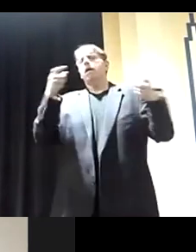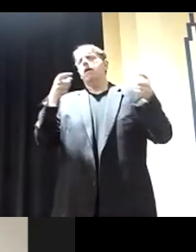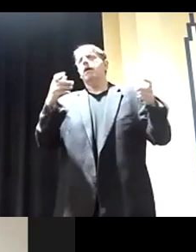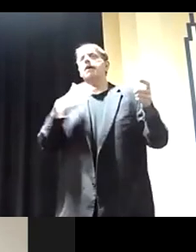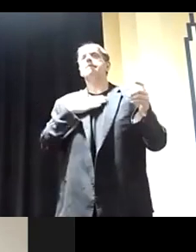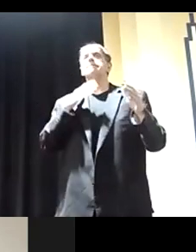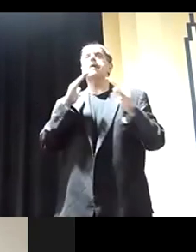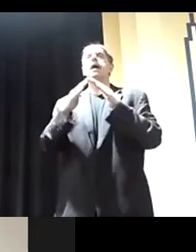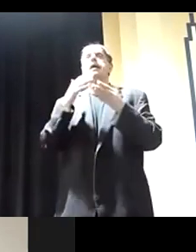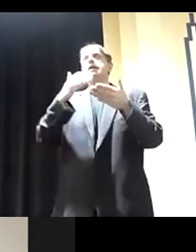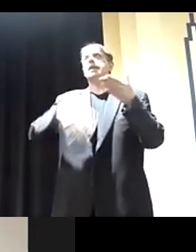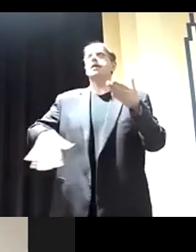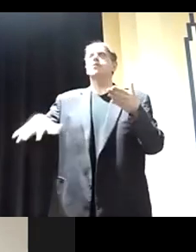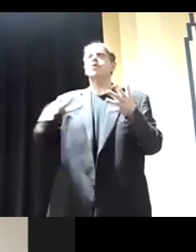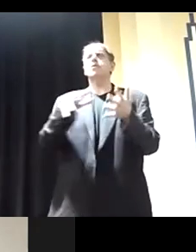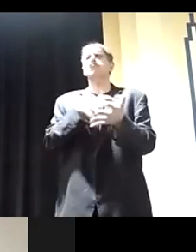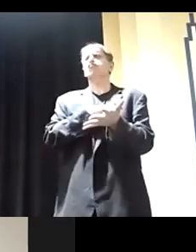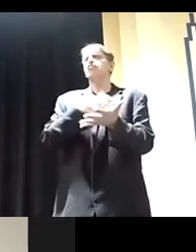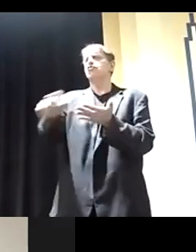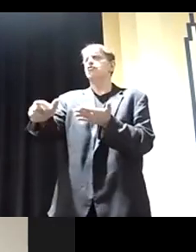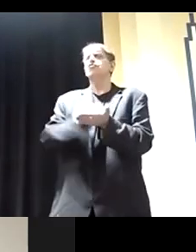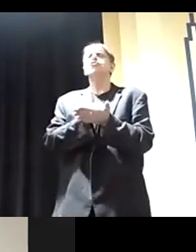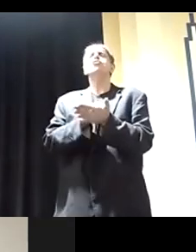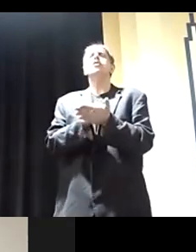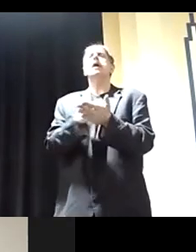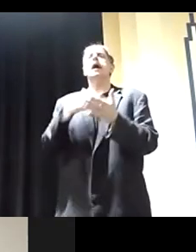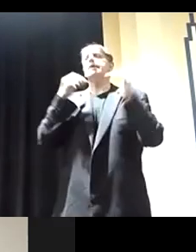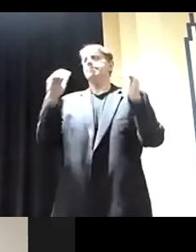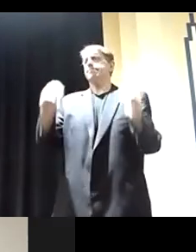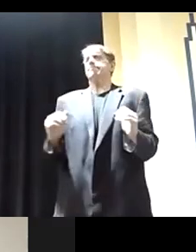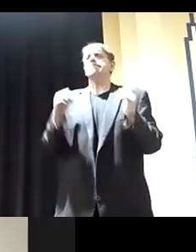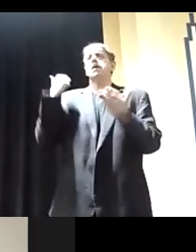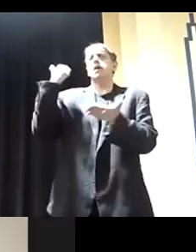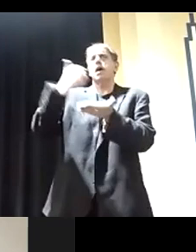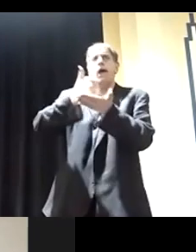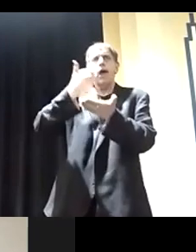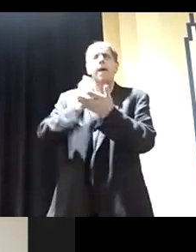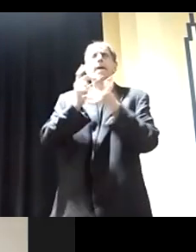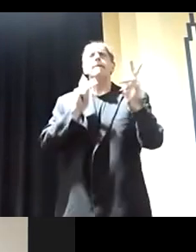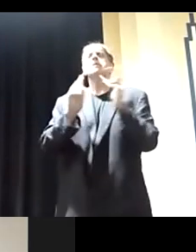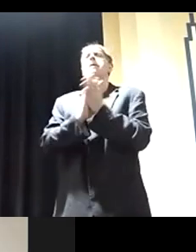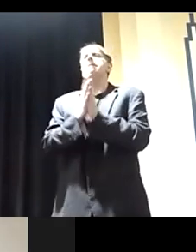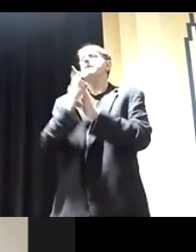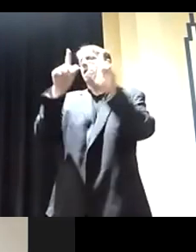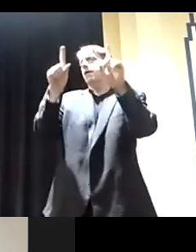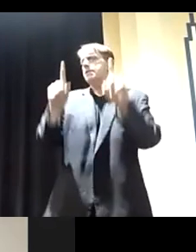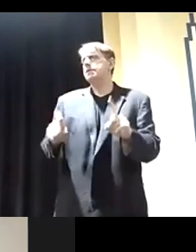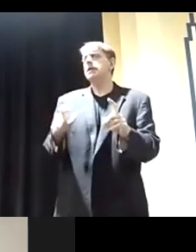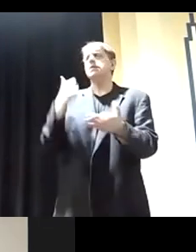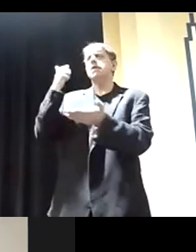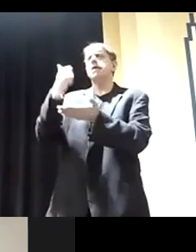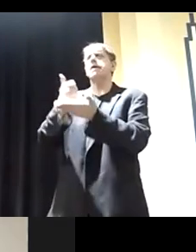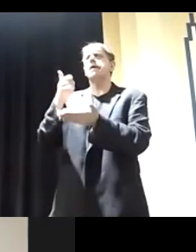crushed by this pandemic. That's why I stepped up to help folks get testing and to work with folks like Dr. Sanford, who